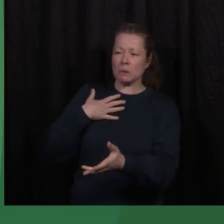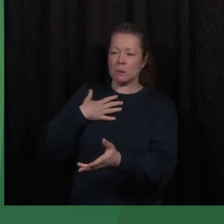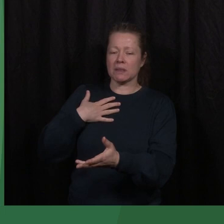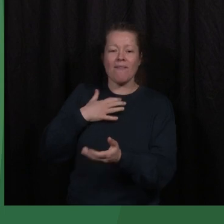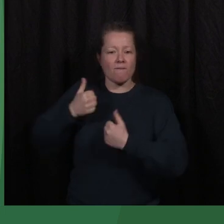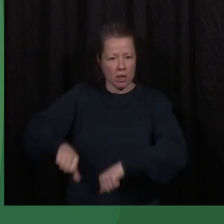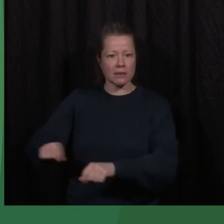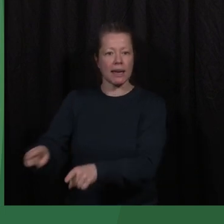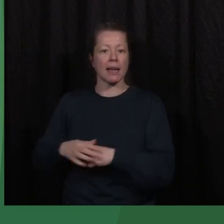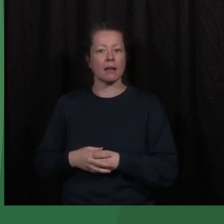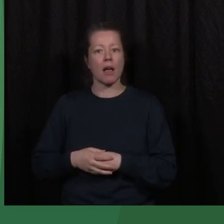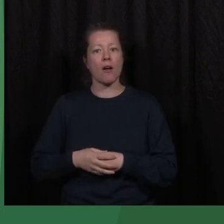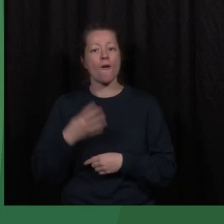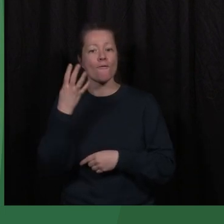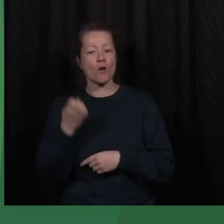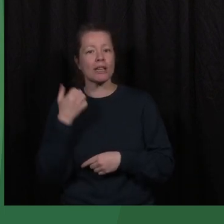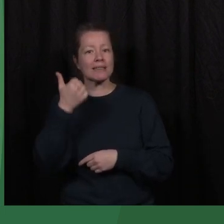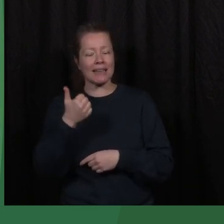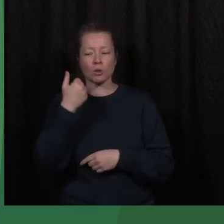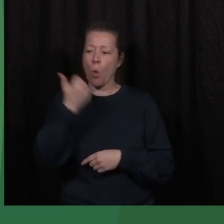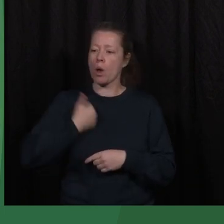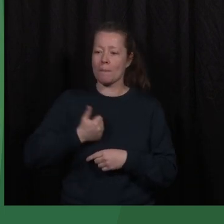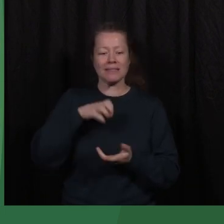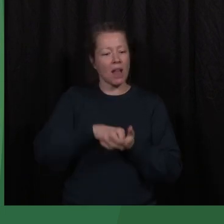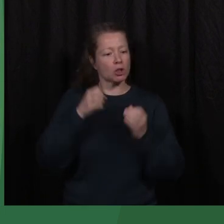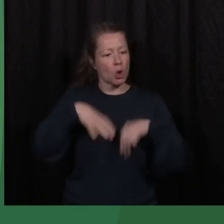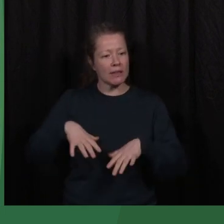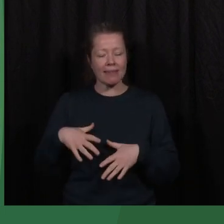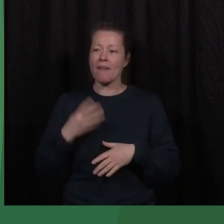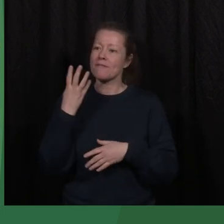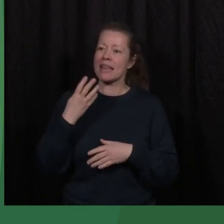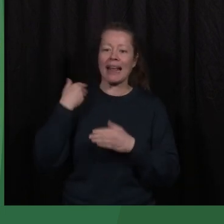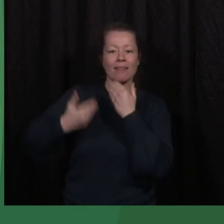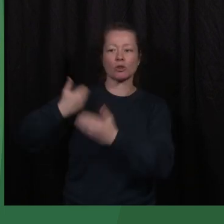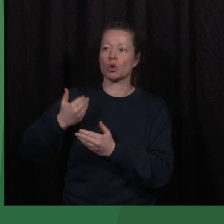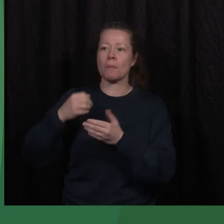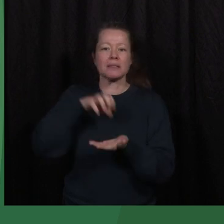Forty-six years of statelessness came to an end in a second. Four generations of statelessness.